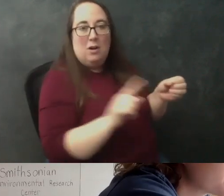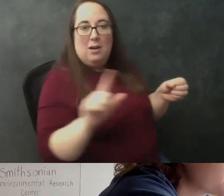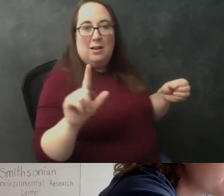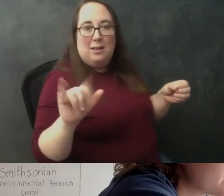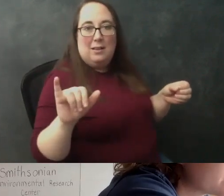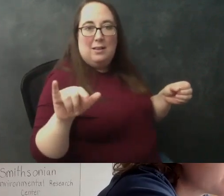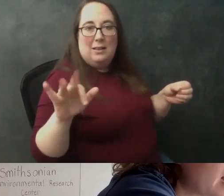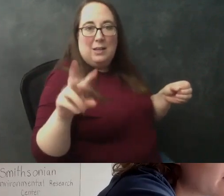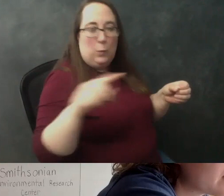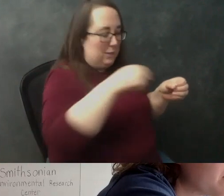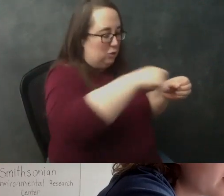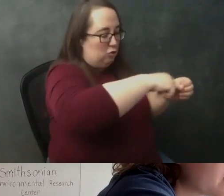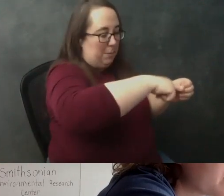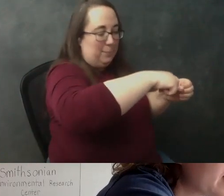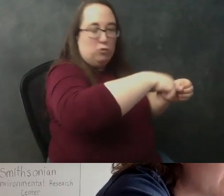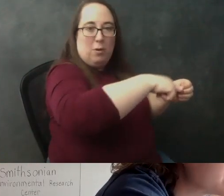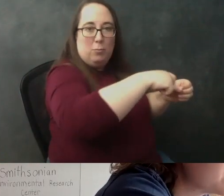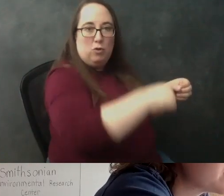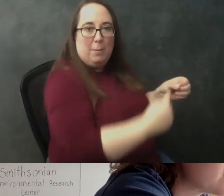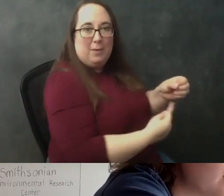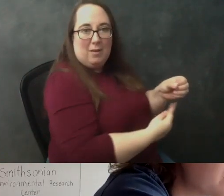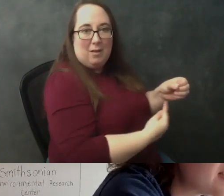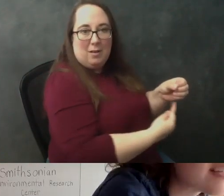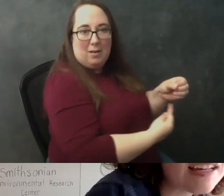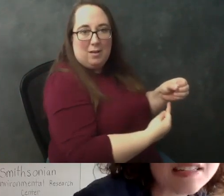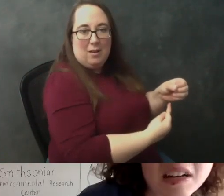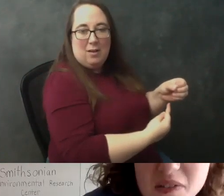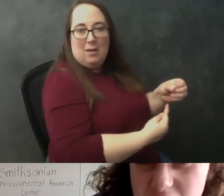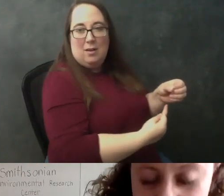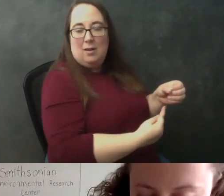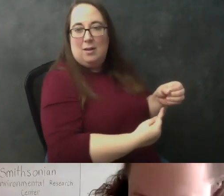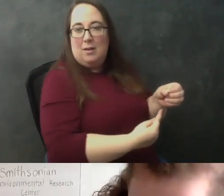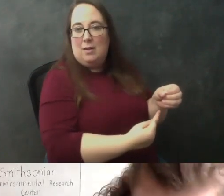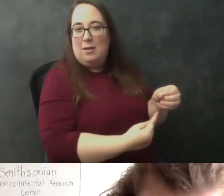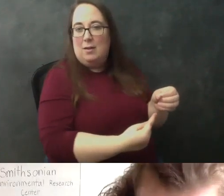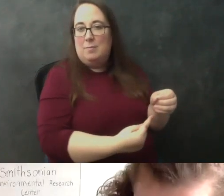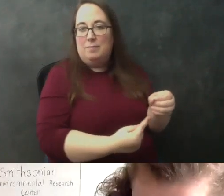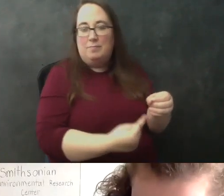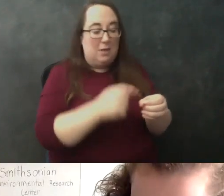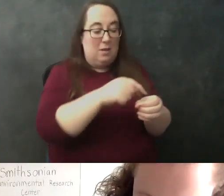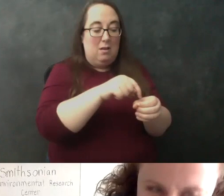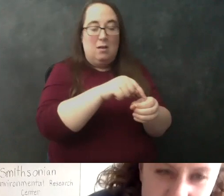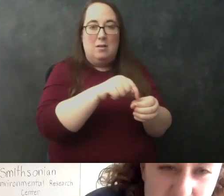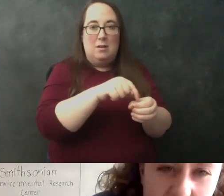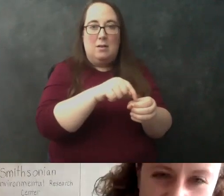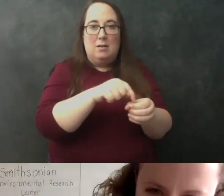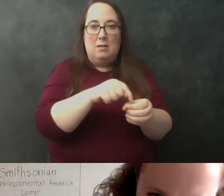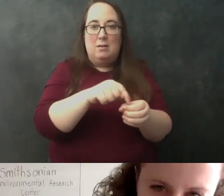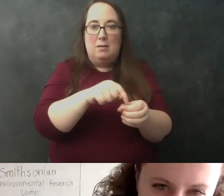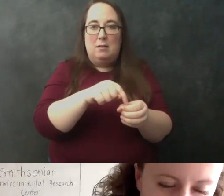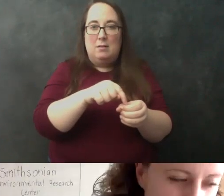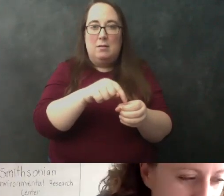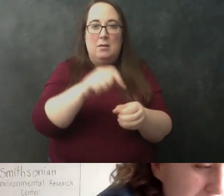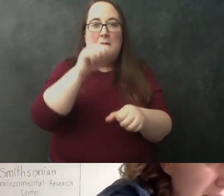drip through and then that's what we'll have at the bottom and what's gonna be left is any of like the you know any like solid